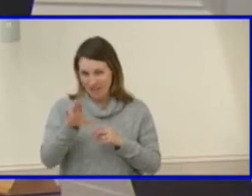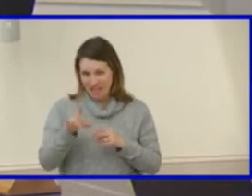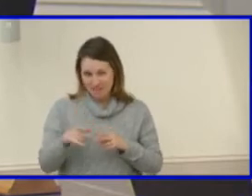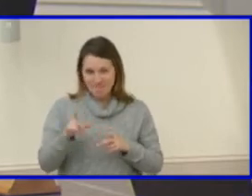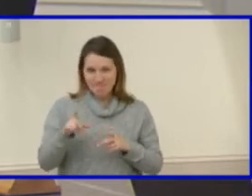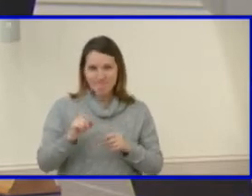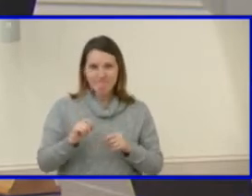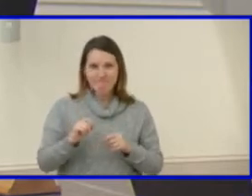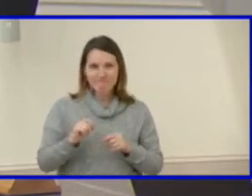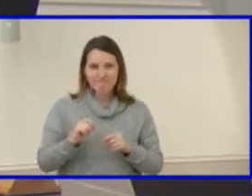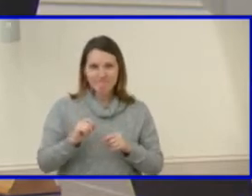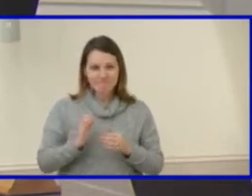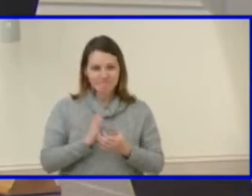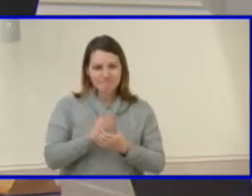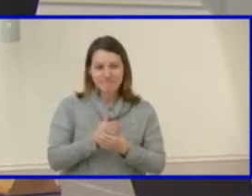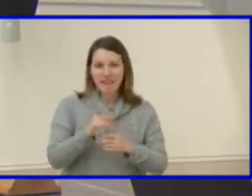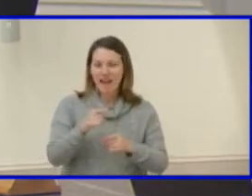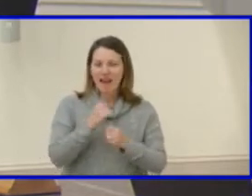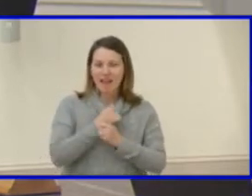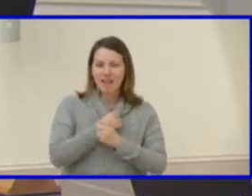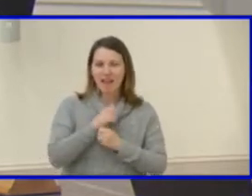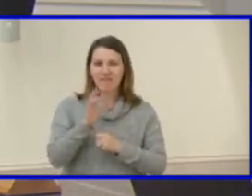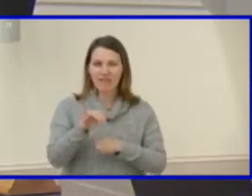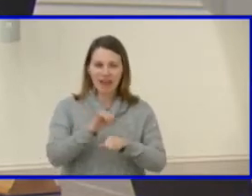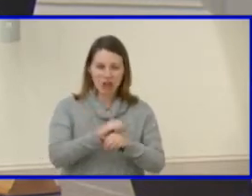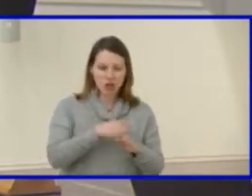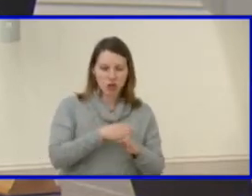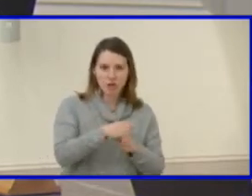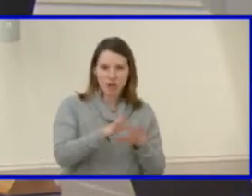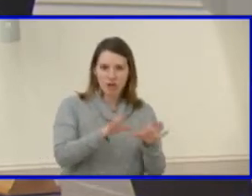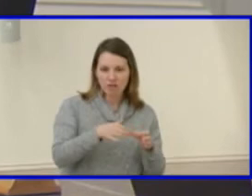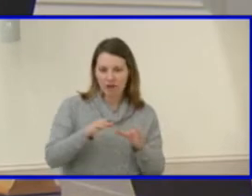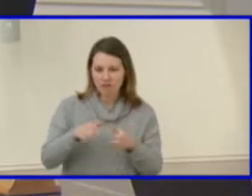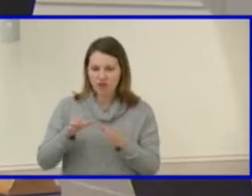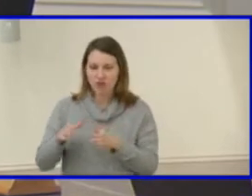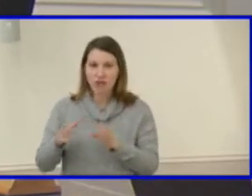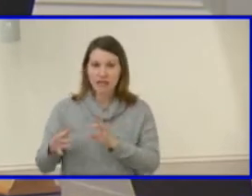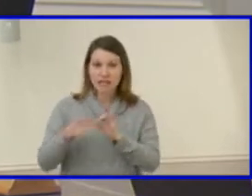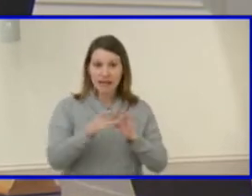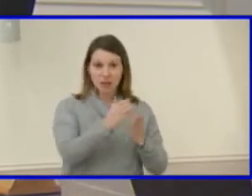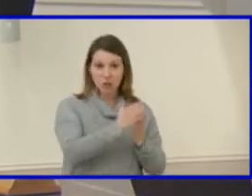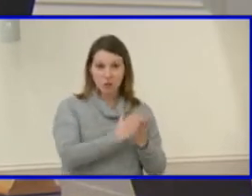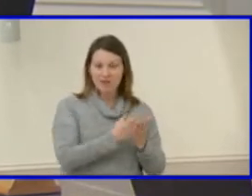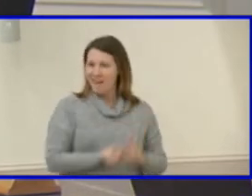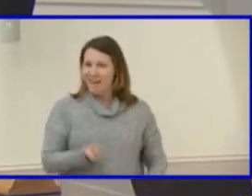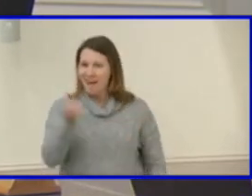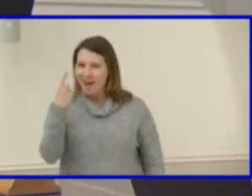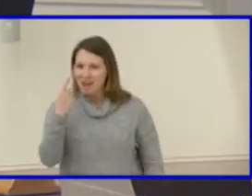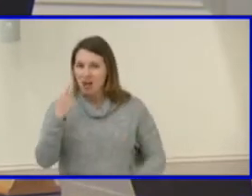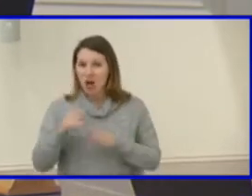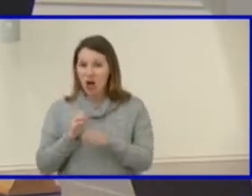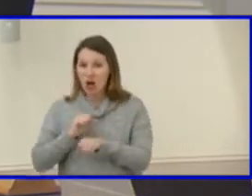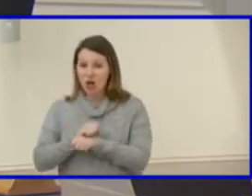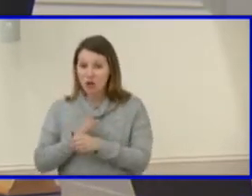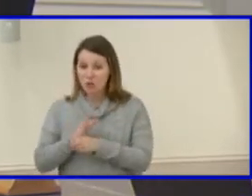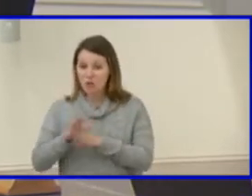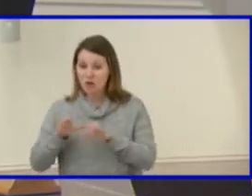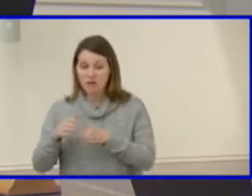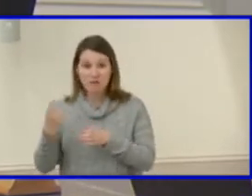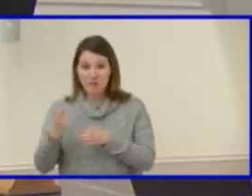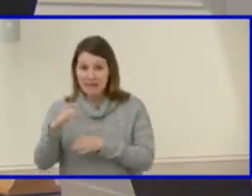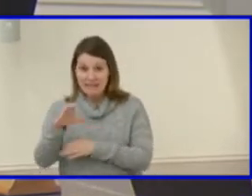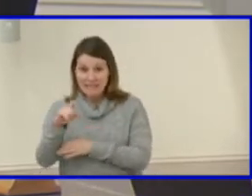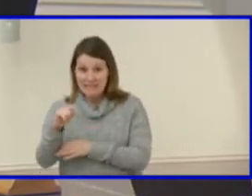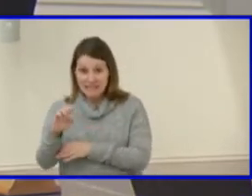and, um, I love how it connects to our courses because career clusters aren't just about CTE, right? It's about, um,